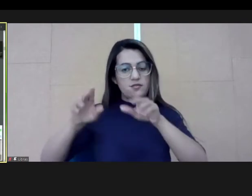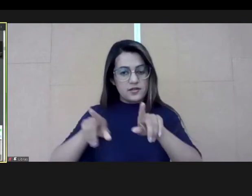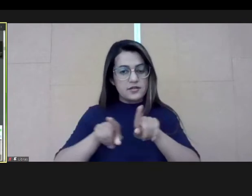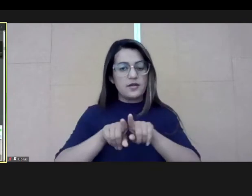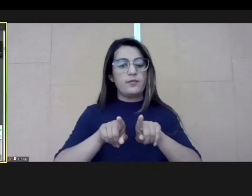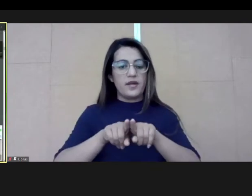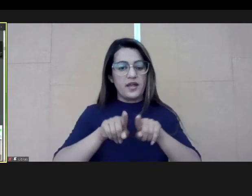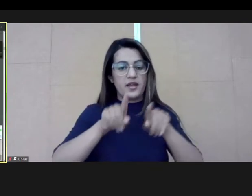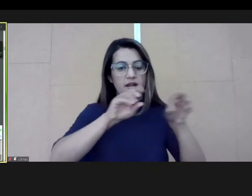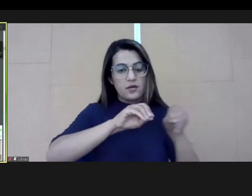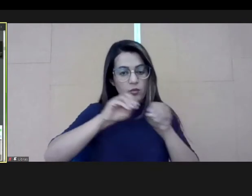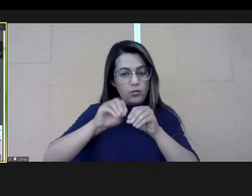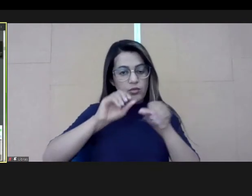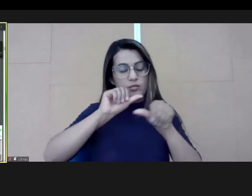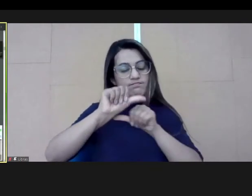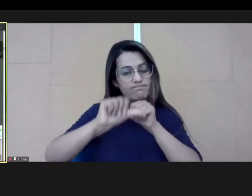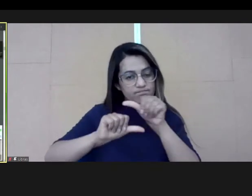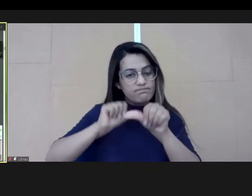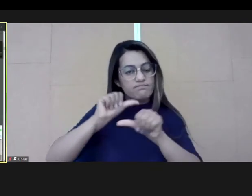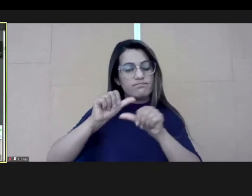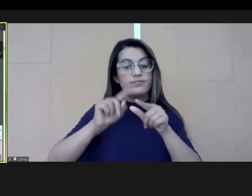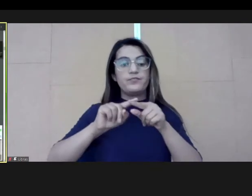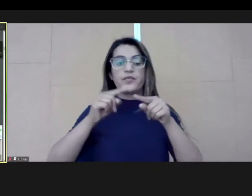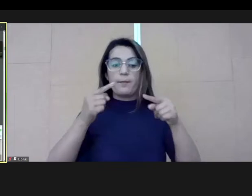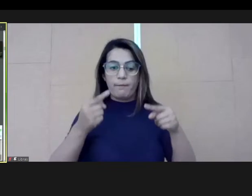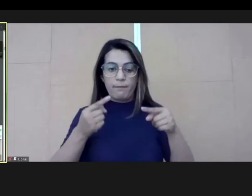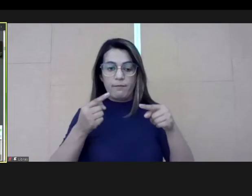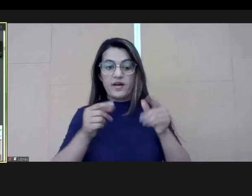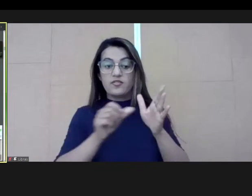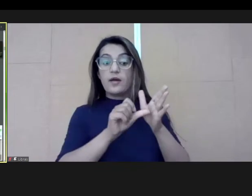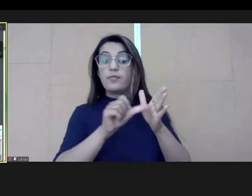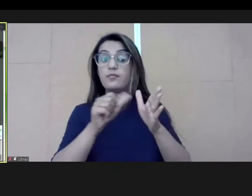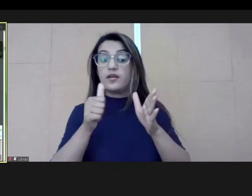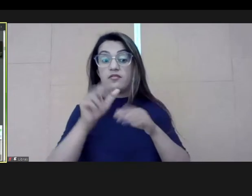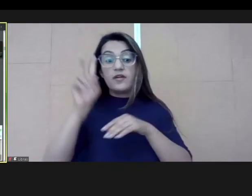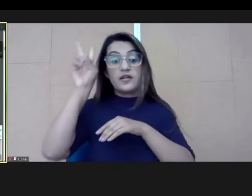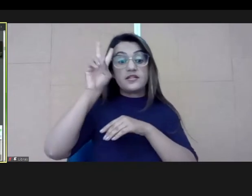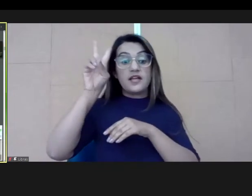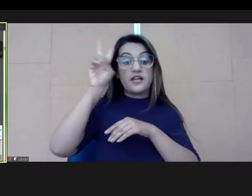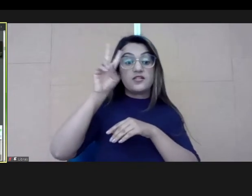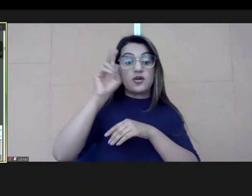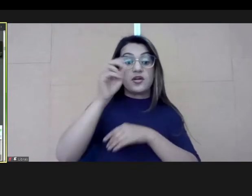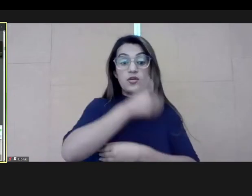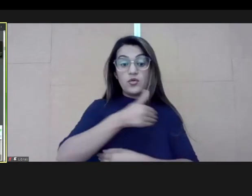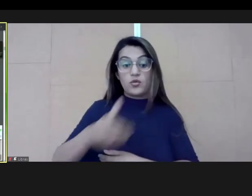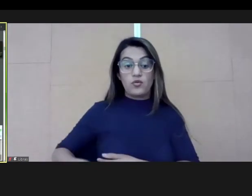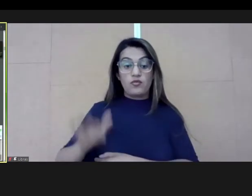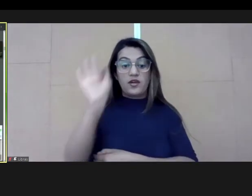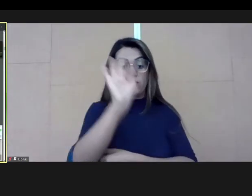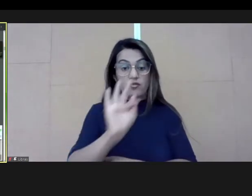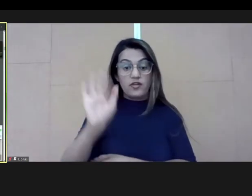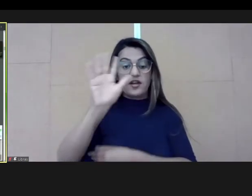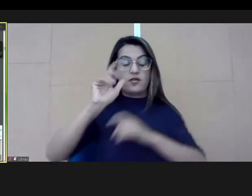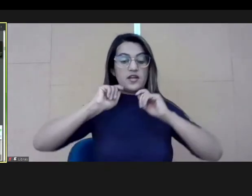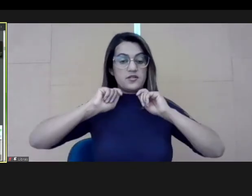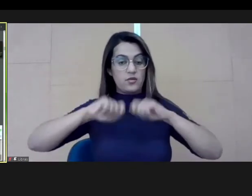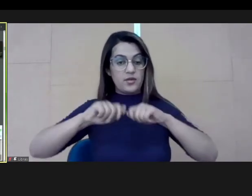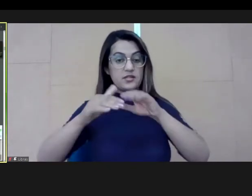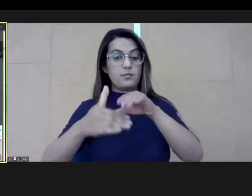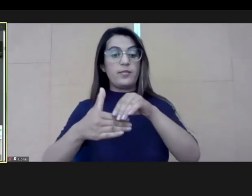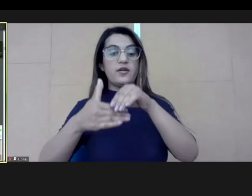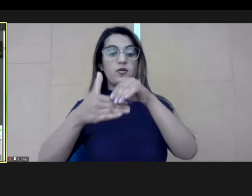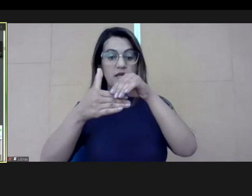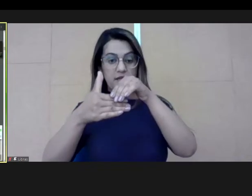throughout time because the competences and the demands, they change as well. But it was the first time in the history of the